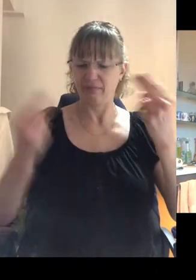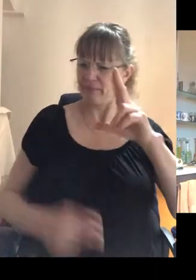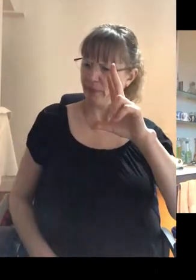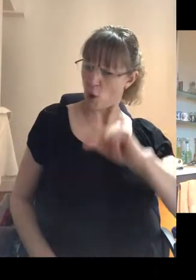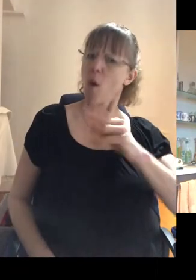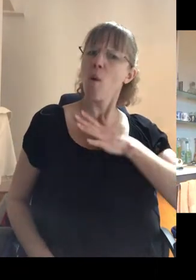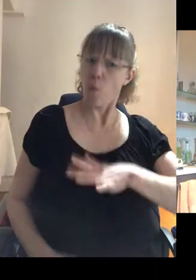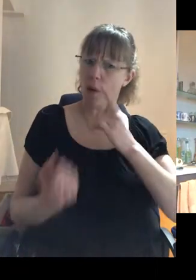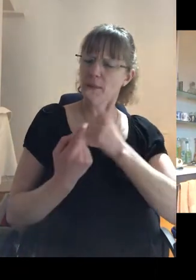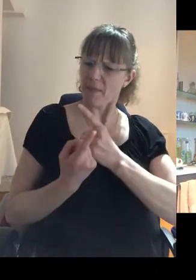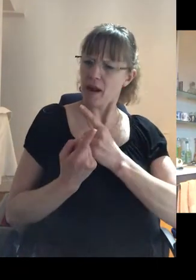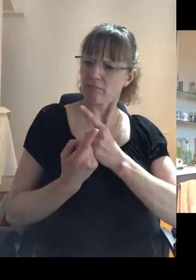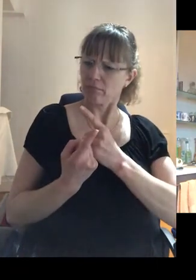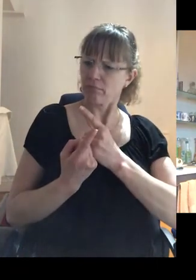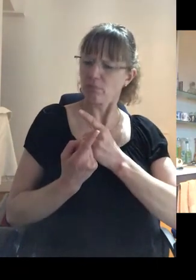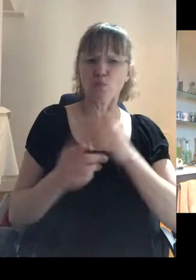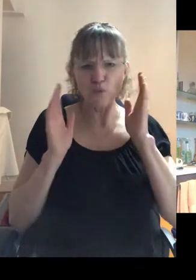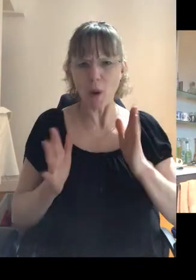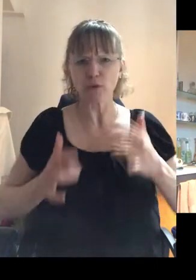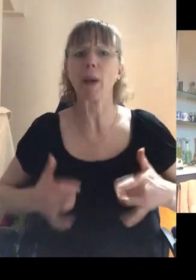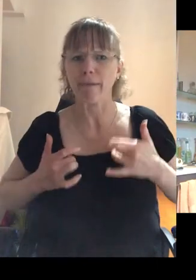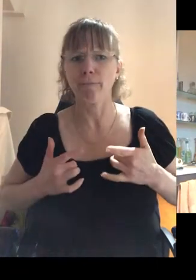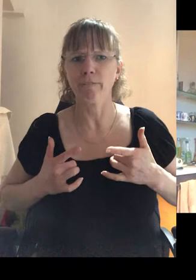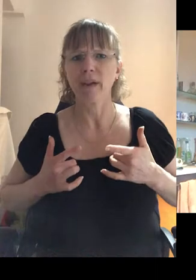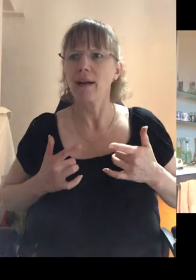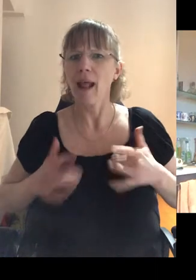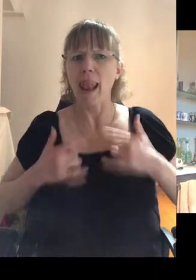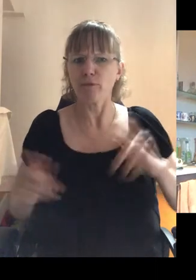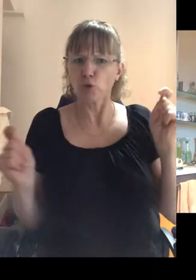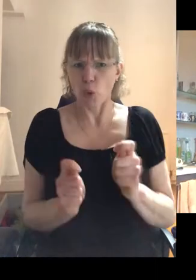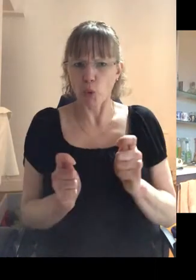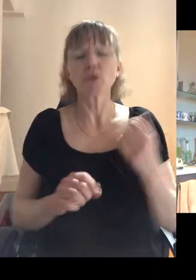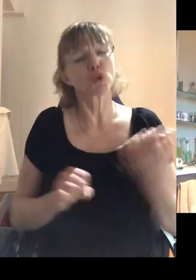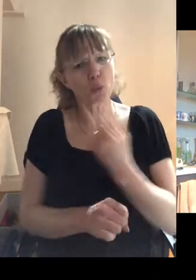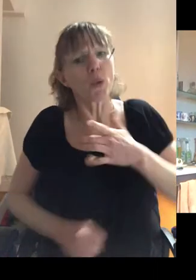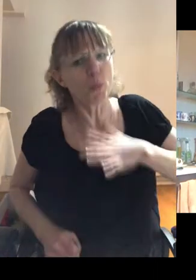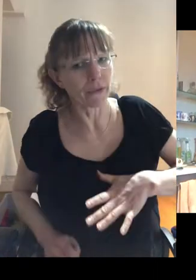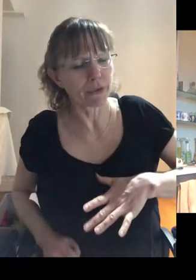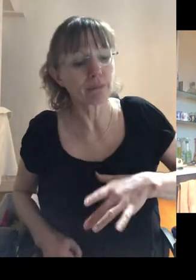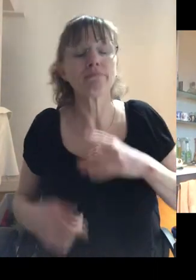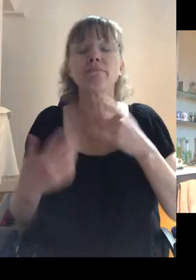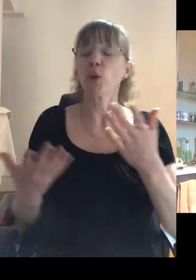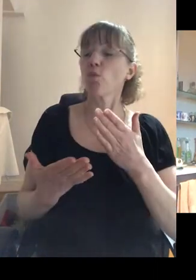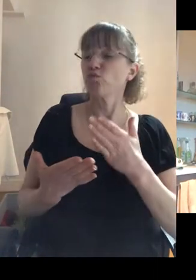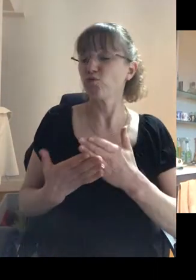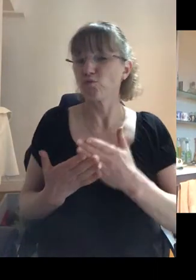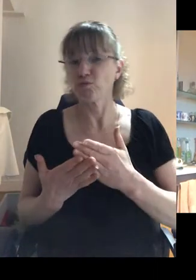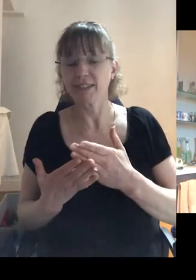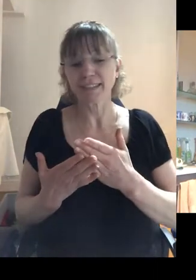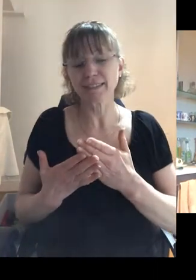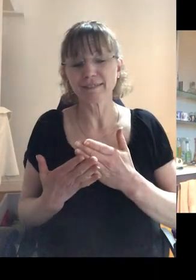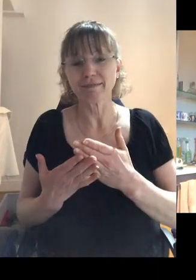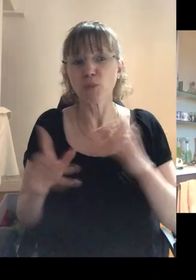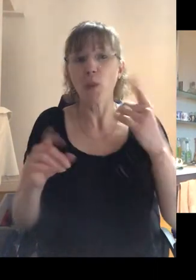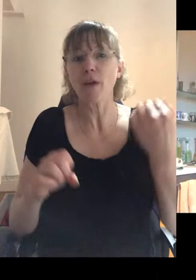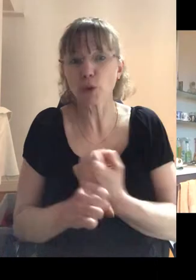no, if you want something like the short, you have to live it and enjoy it and do what you want to do. Uh, and so, you know, it was always the thing that if